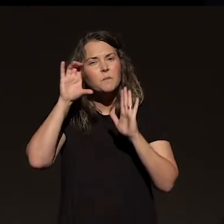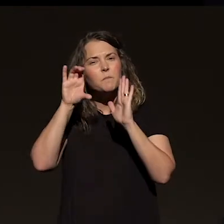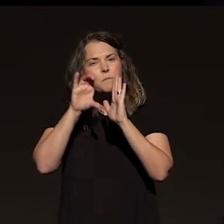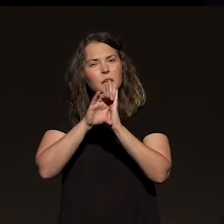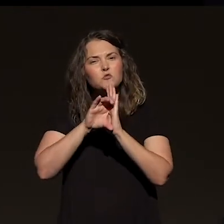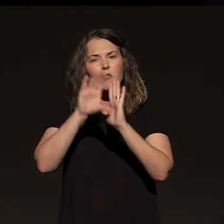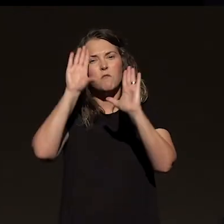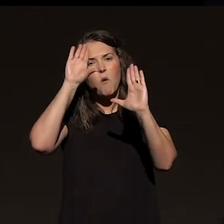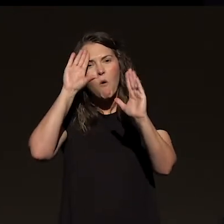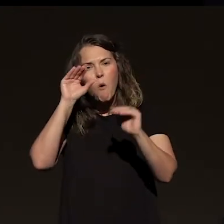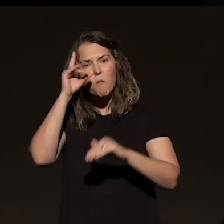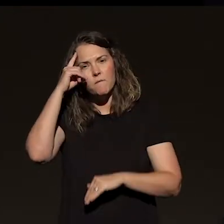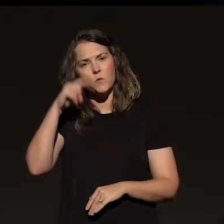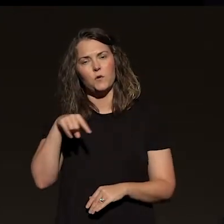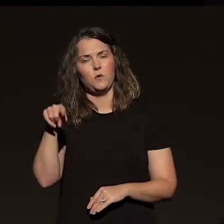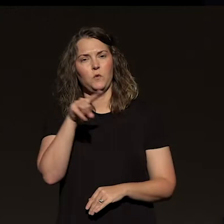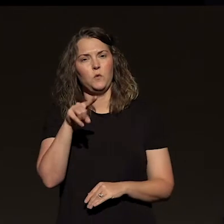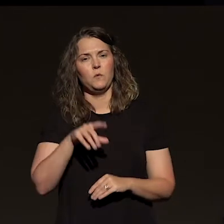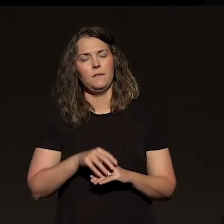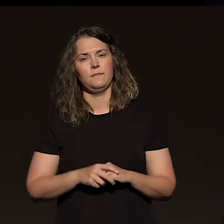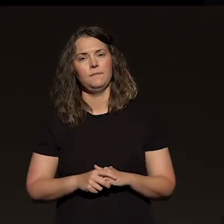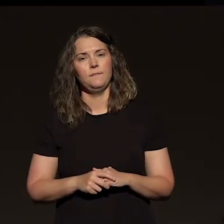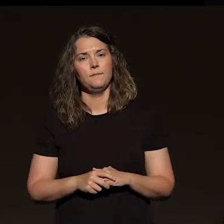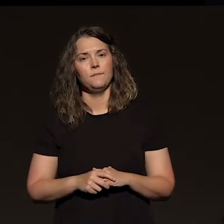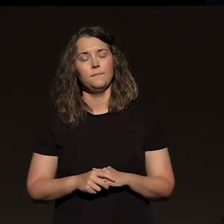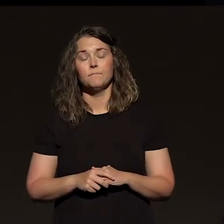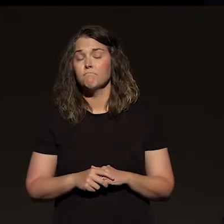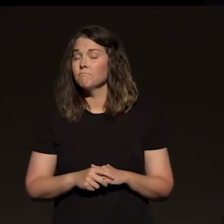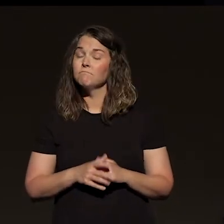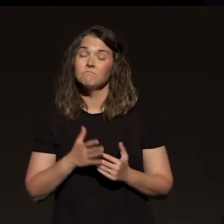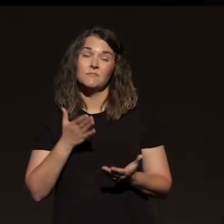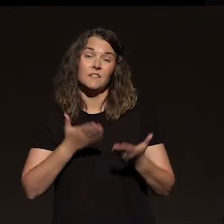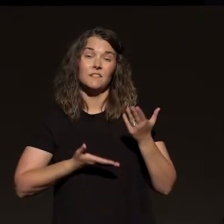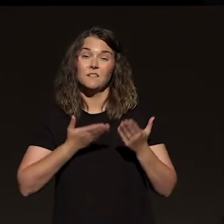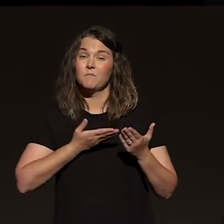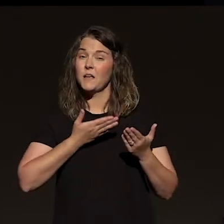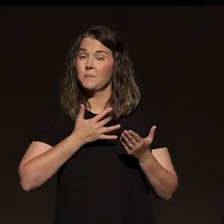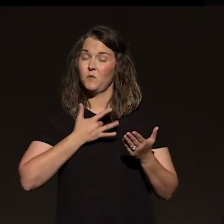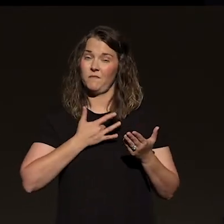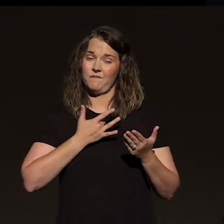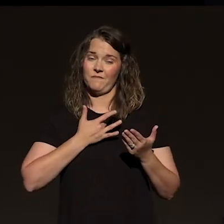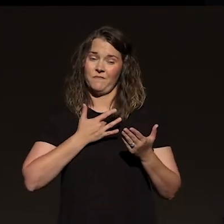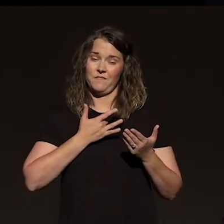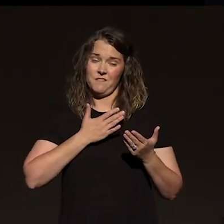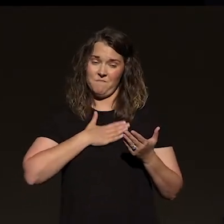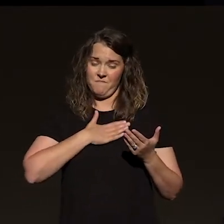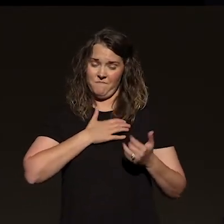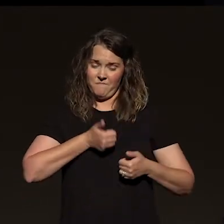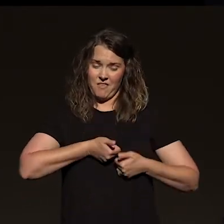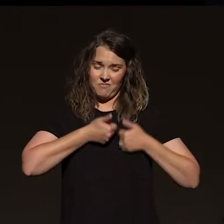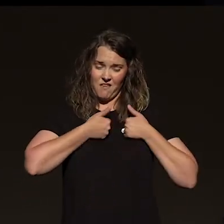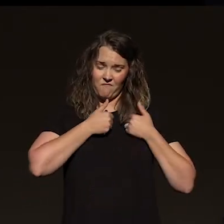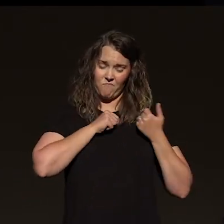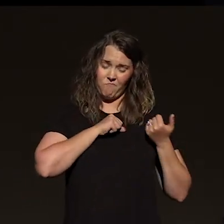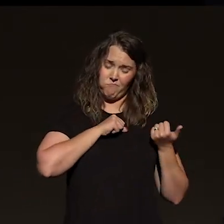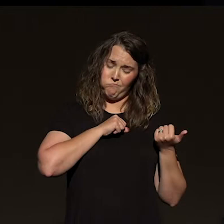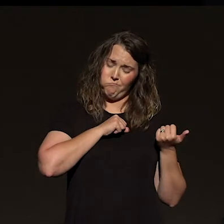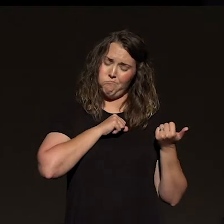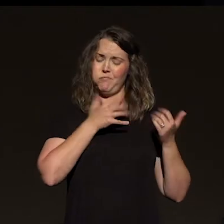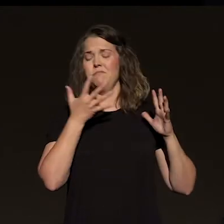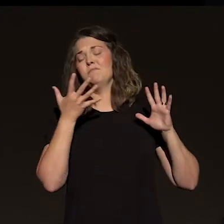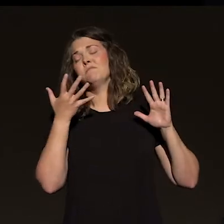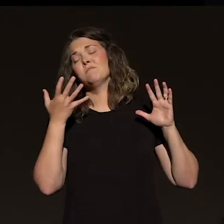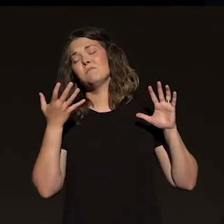hope for you right now. That though you may have felt like everything about your life has been undone and decimated,